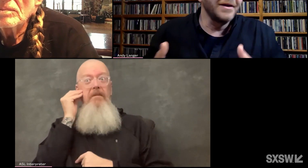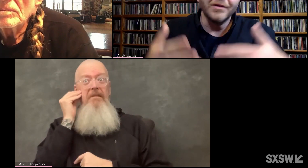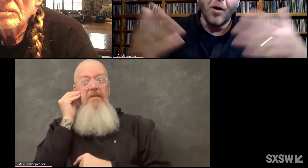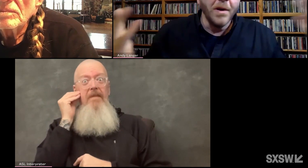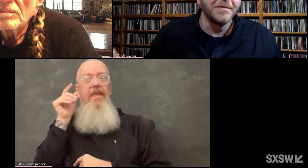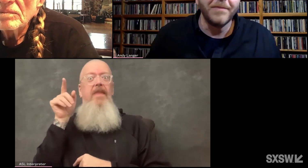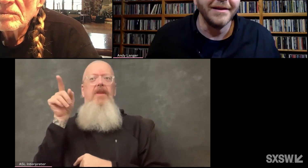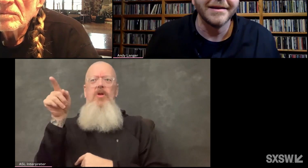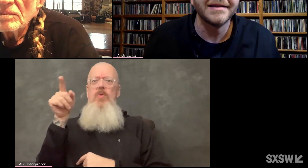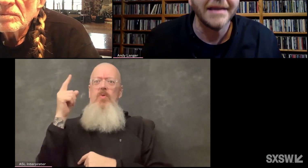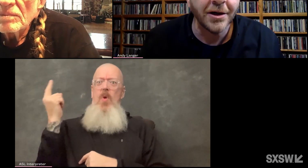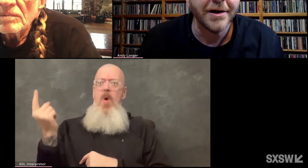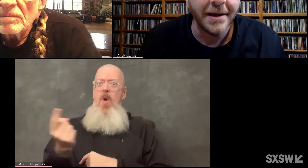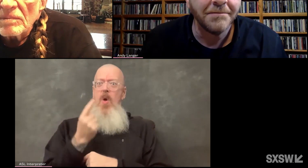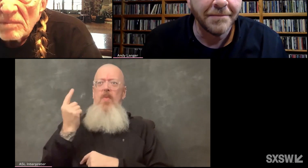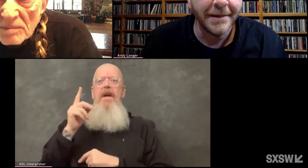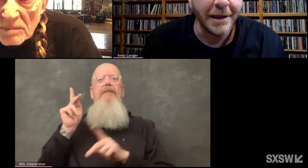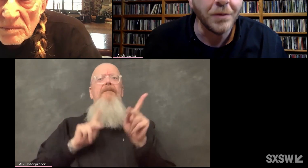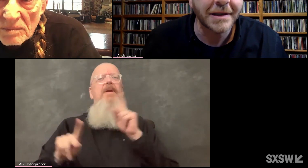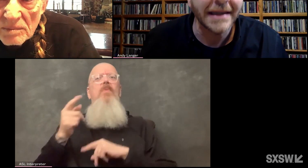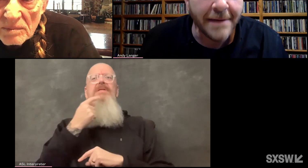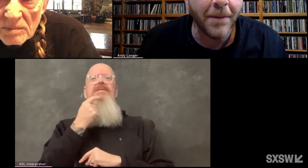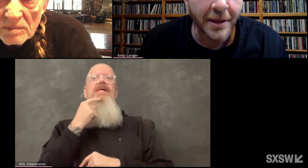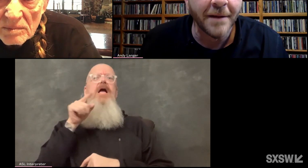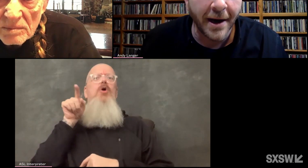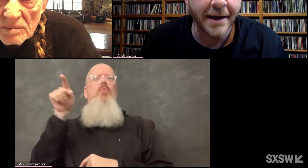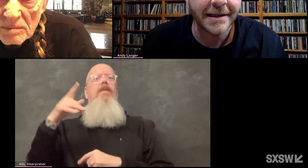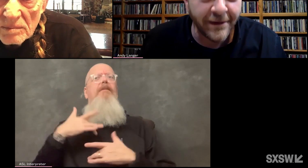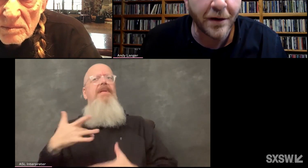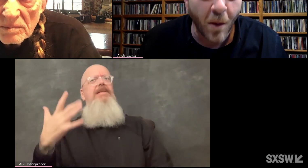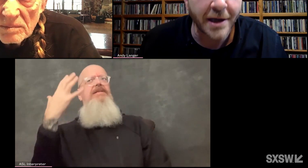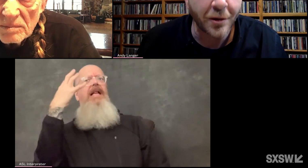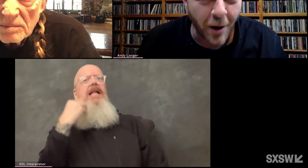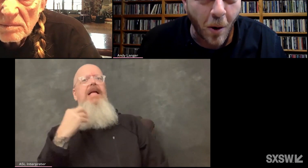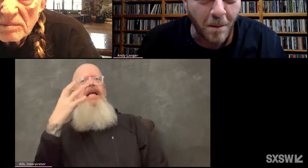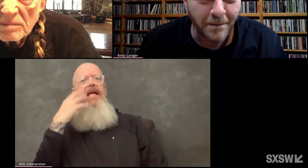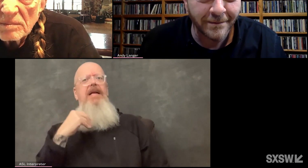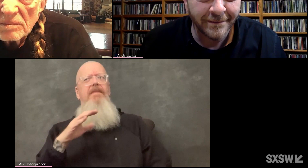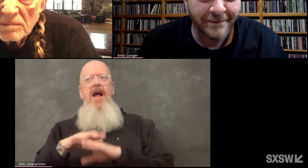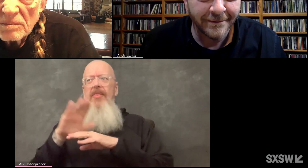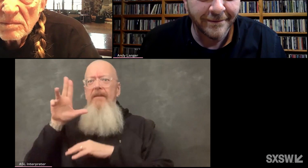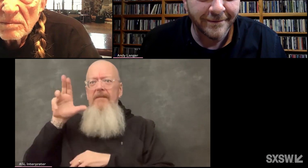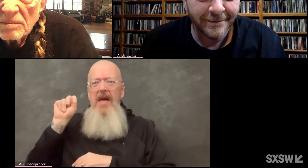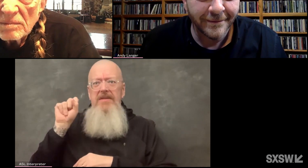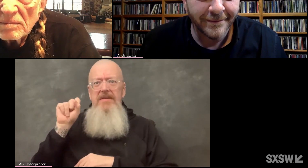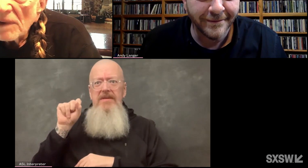there's always been this theory that you sleep on the bus even when you're home.